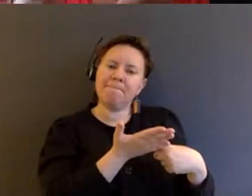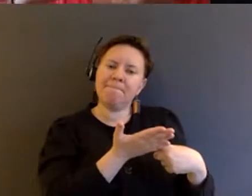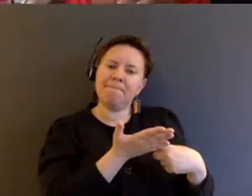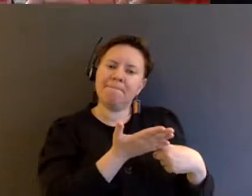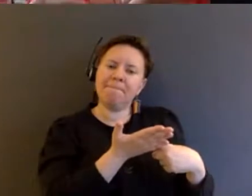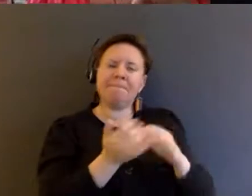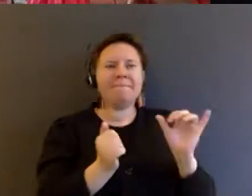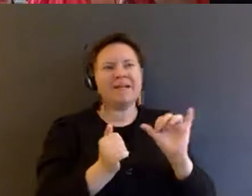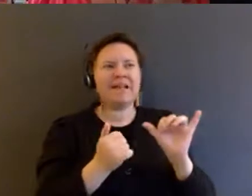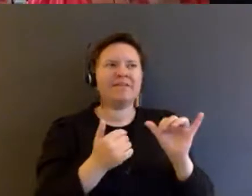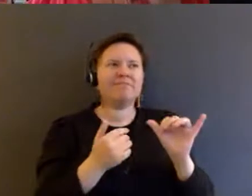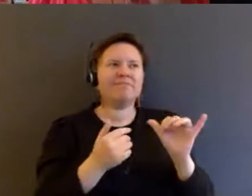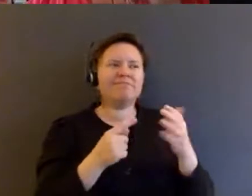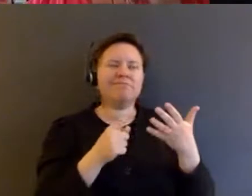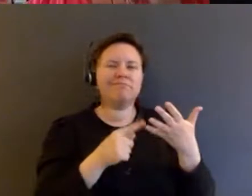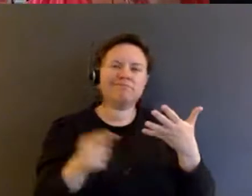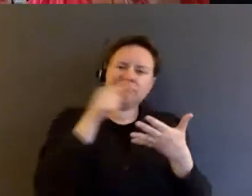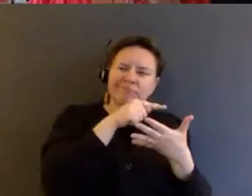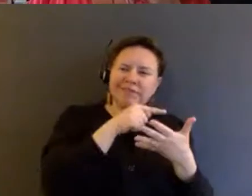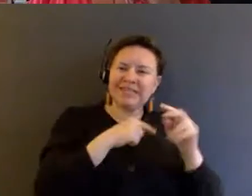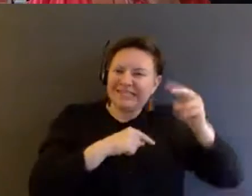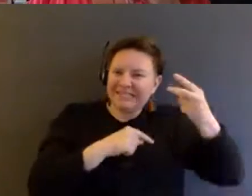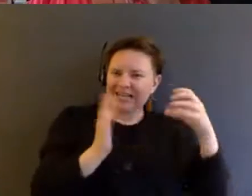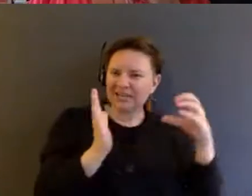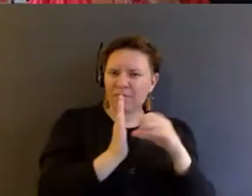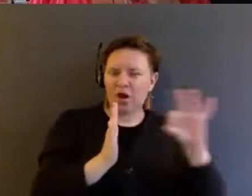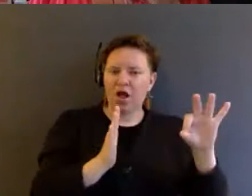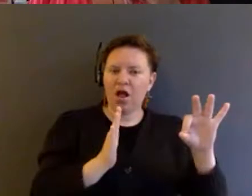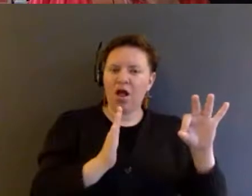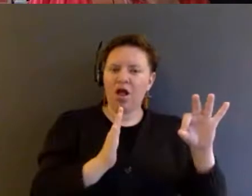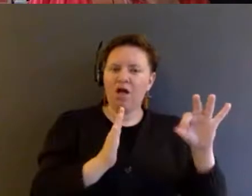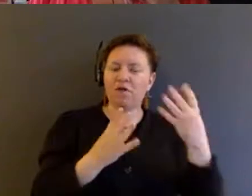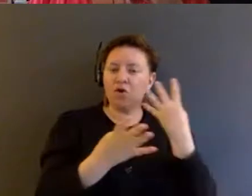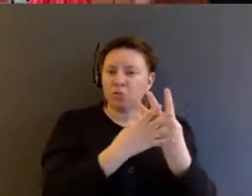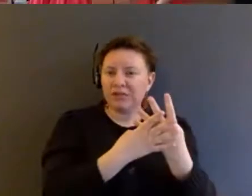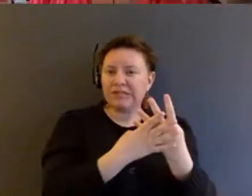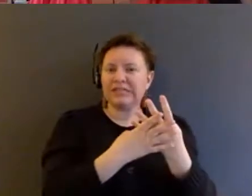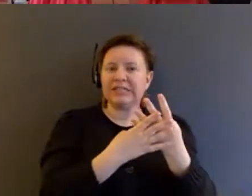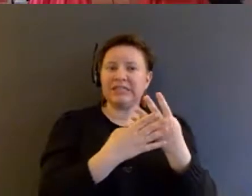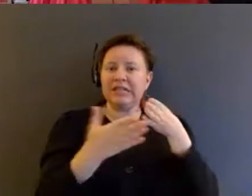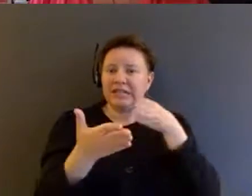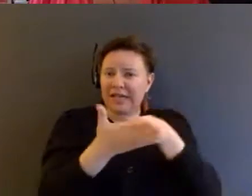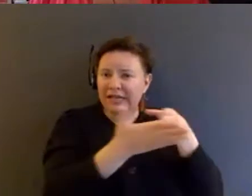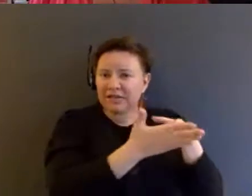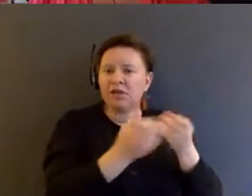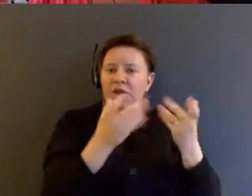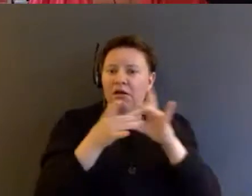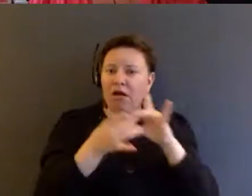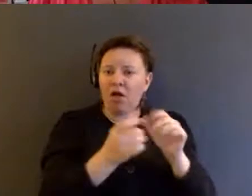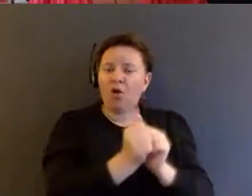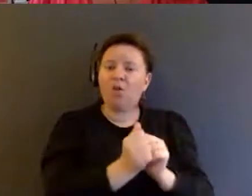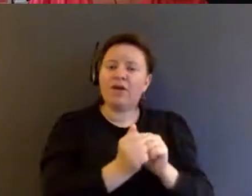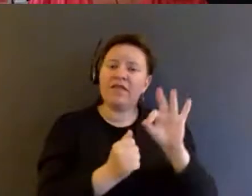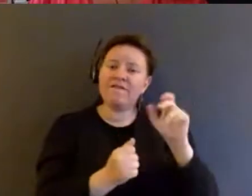second chapter of prison litigation, which a lot of it has to do with feminist struggles for litigation